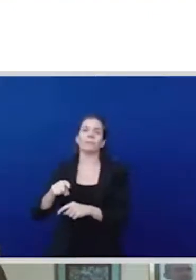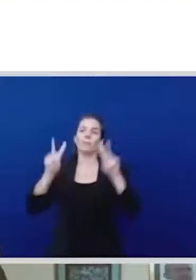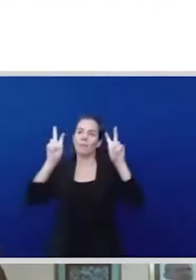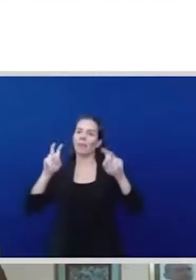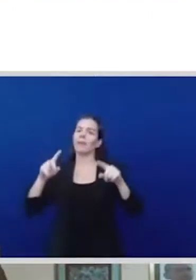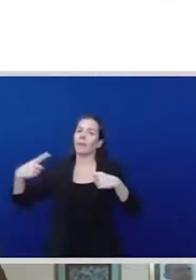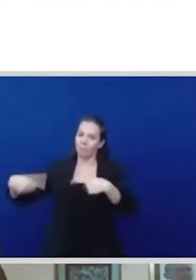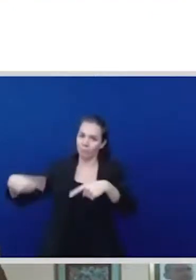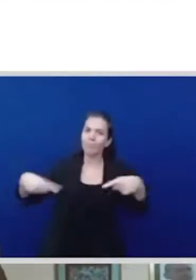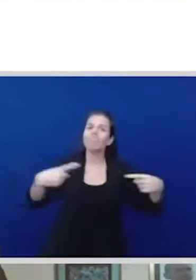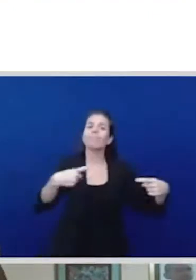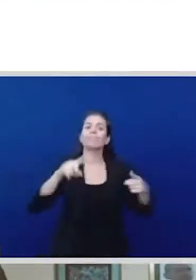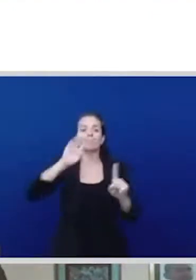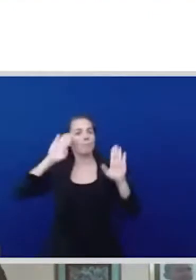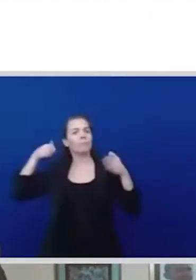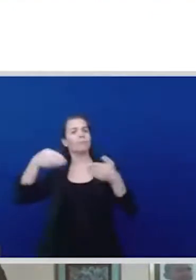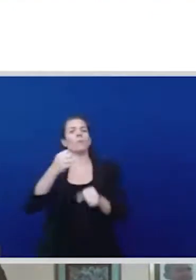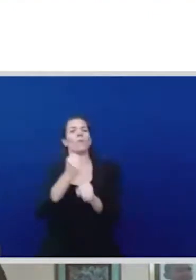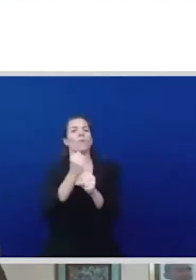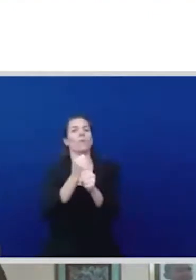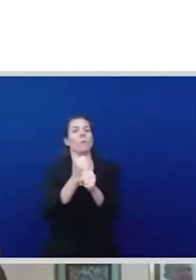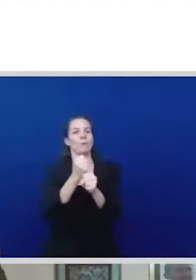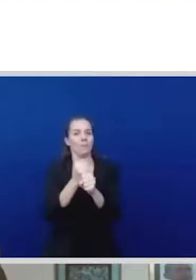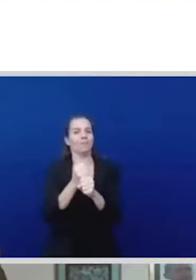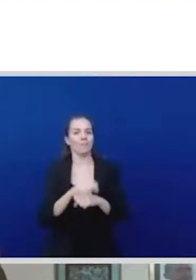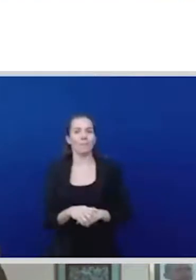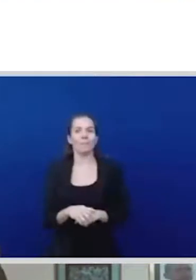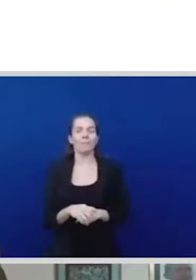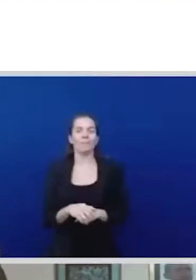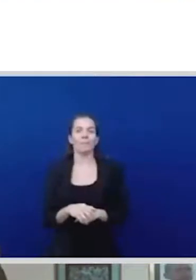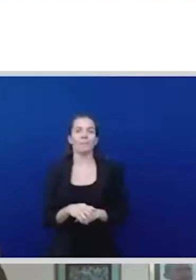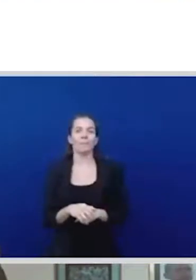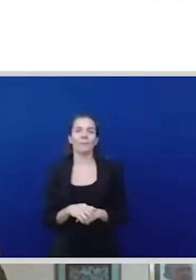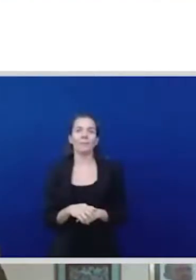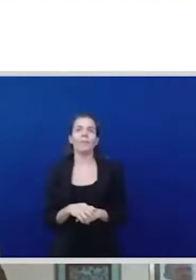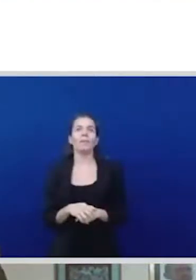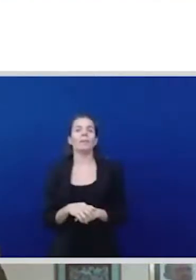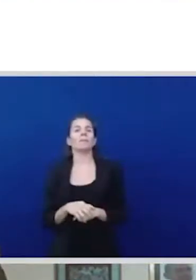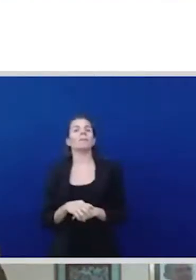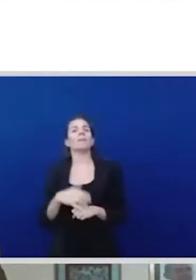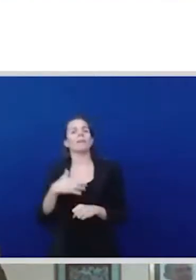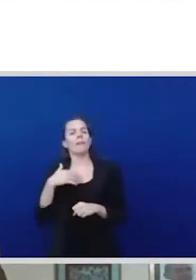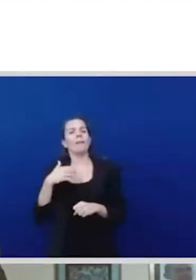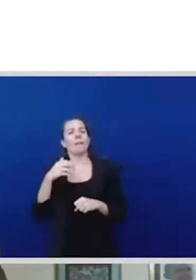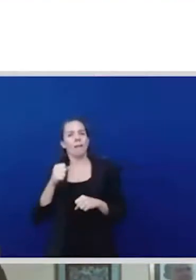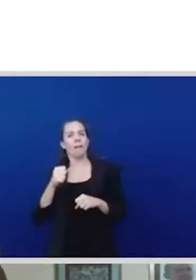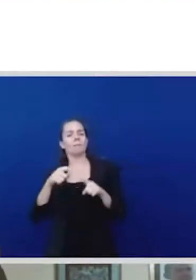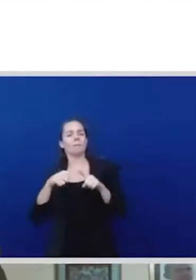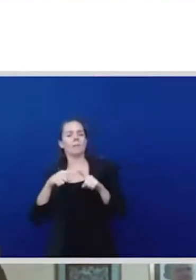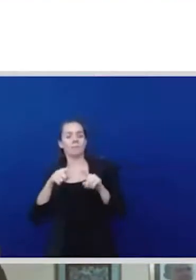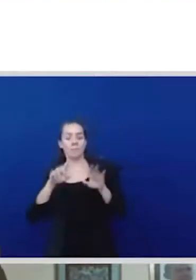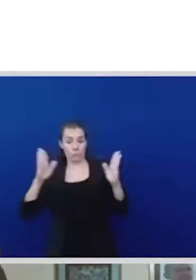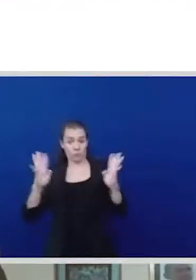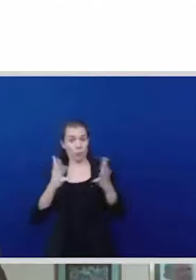against women or domestic workers how that links to the macro policy how that links to trade how it links to investment I think the